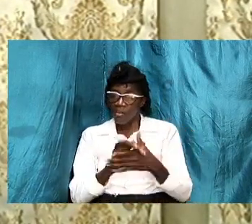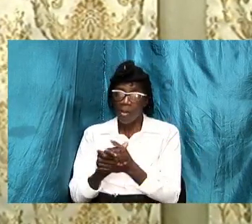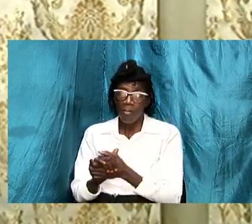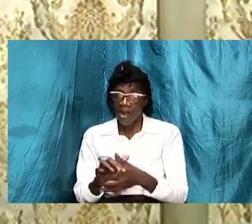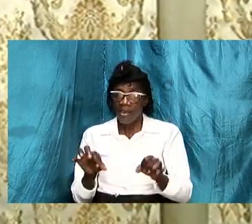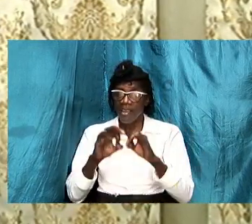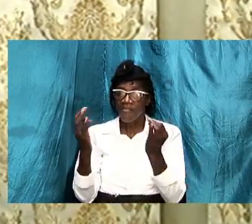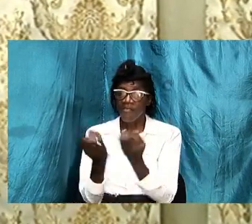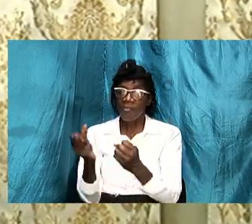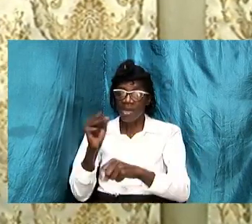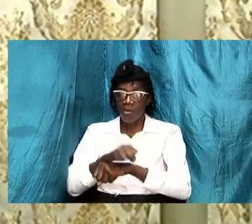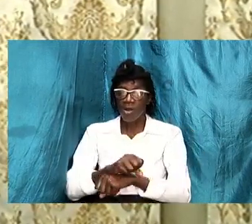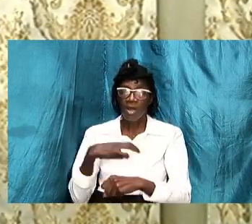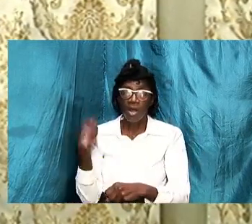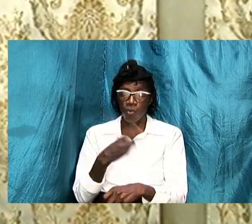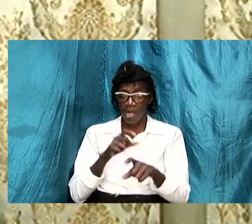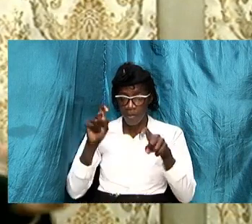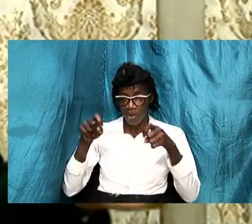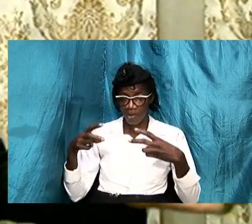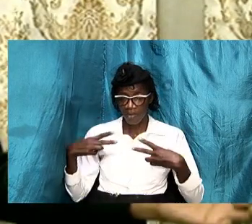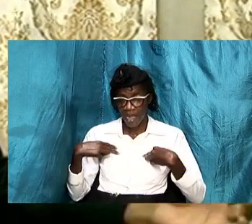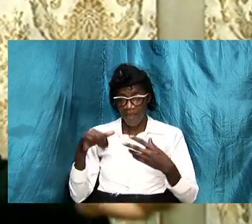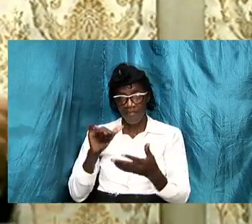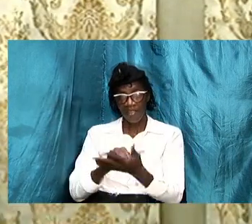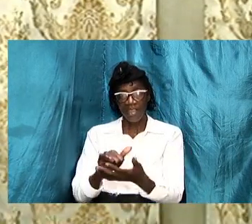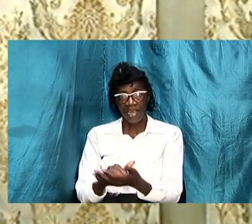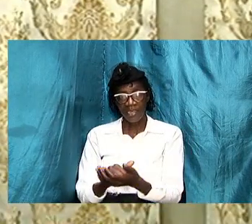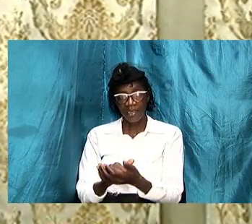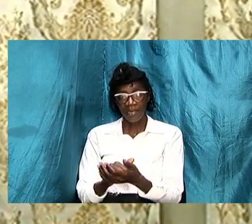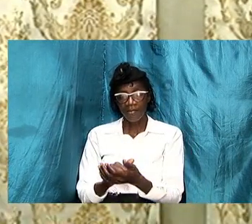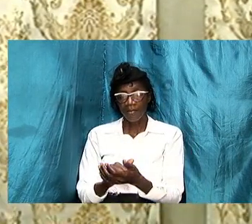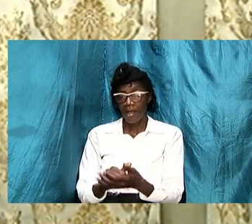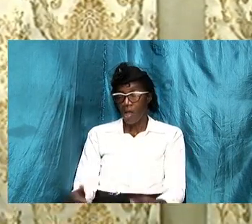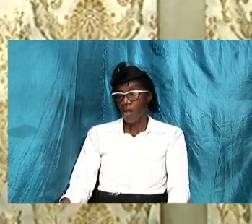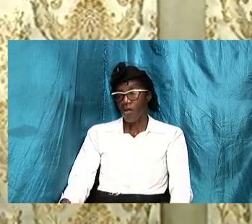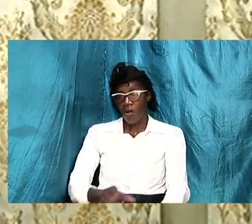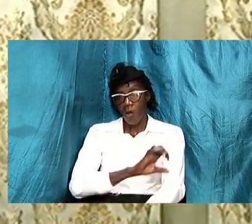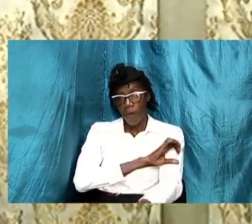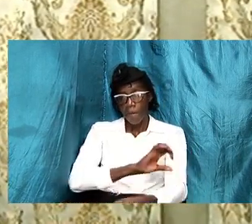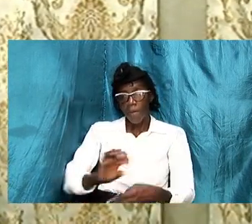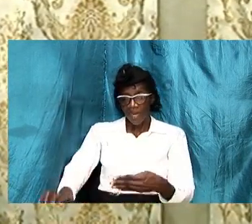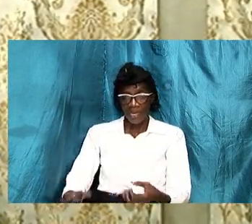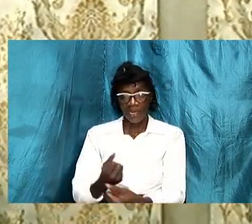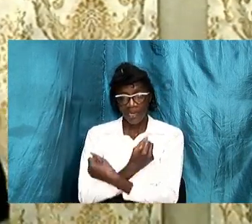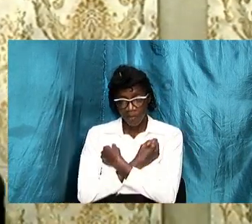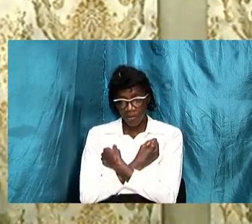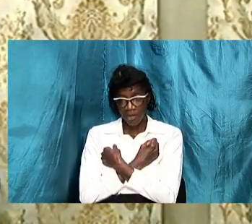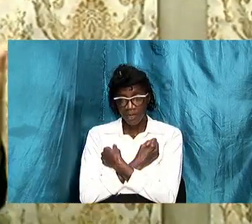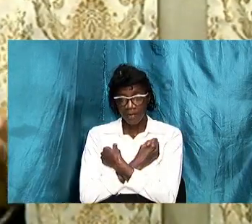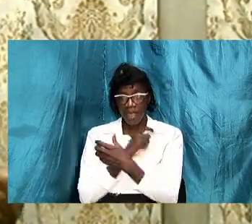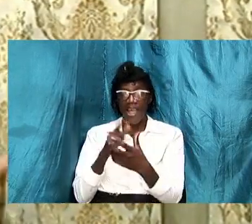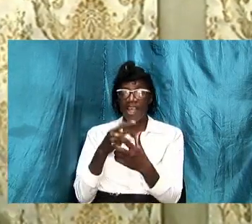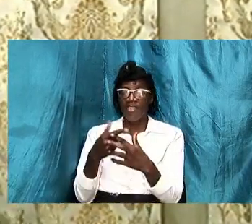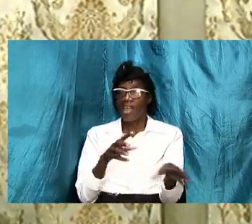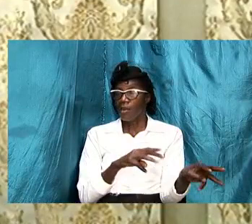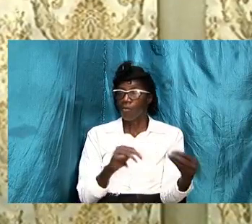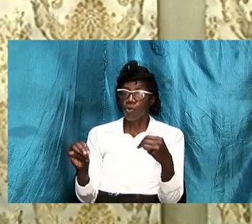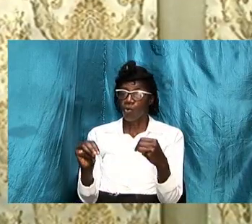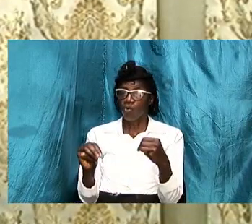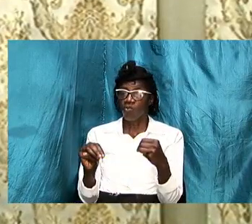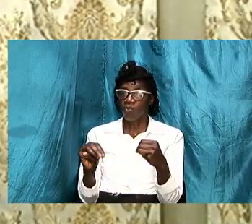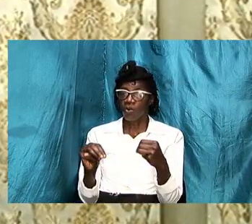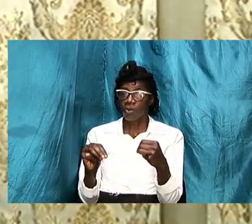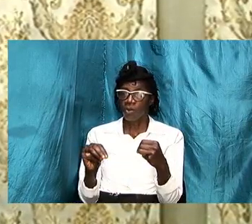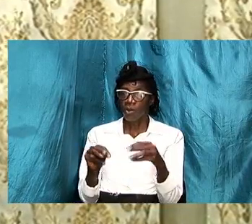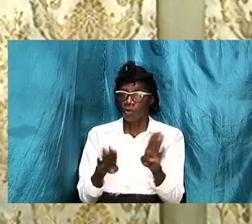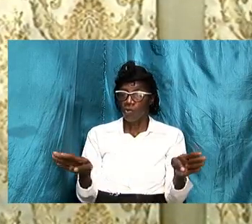we must have that totally embraced and then we move to expand from